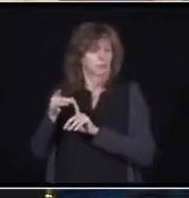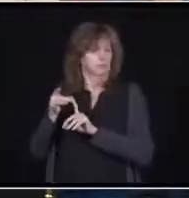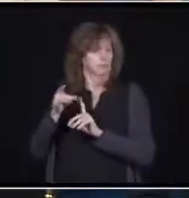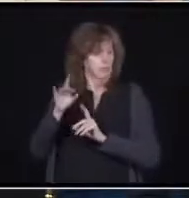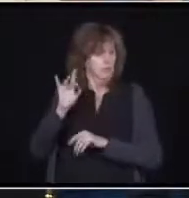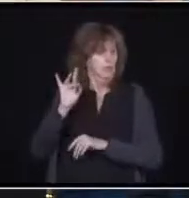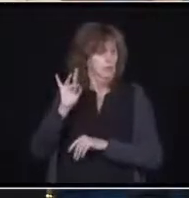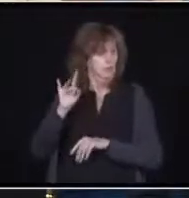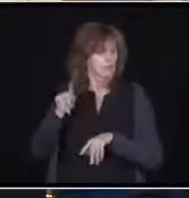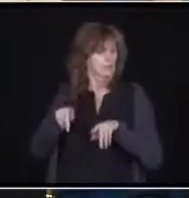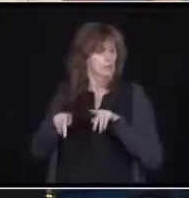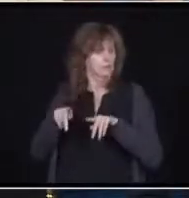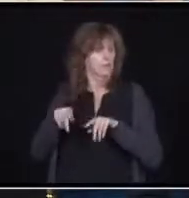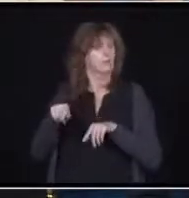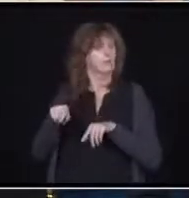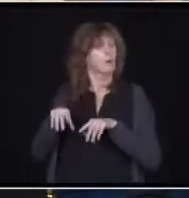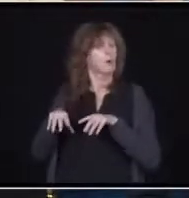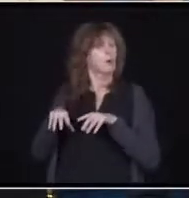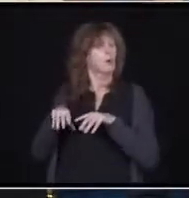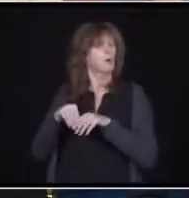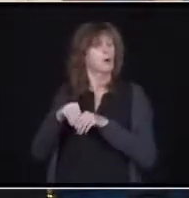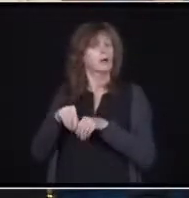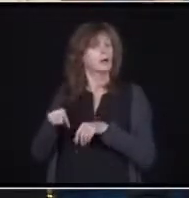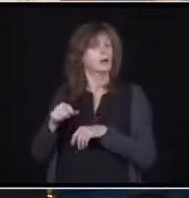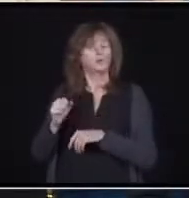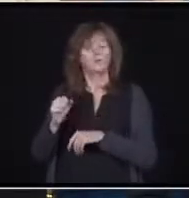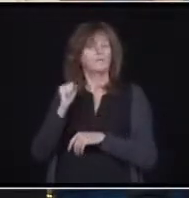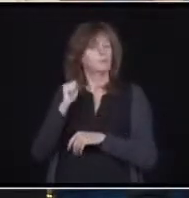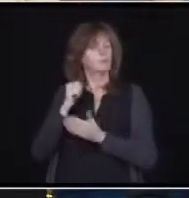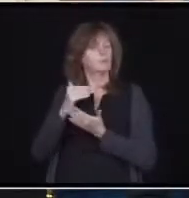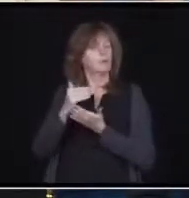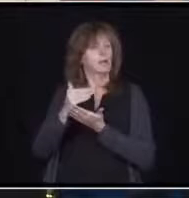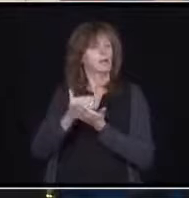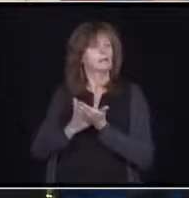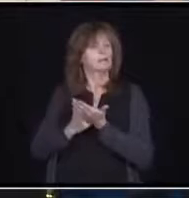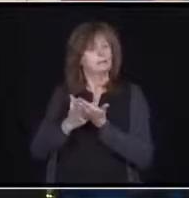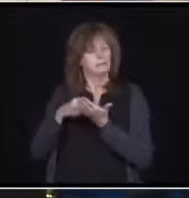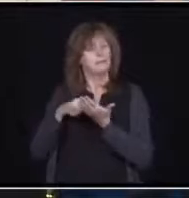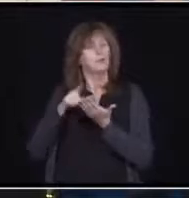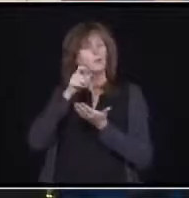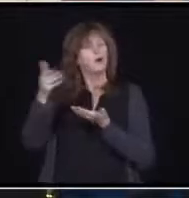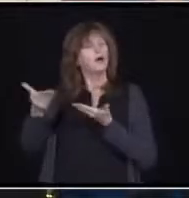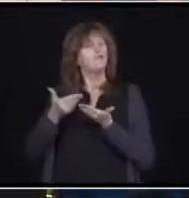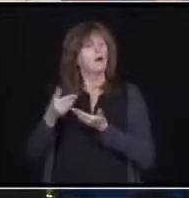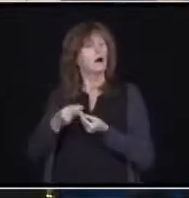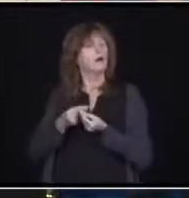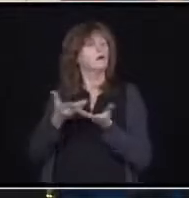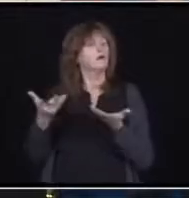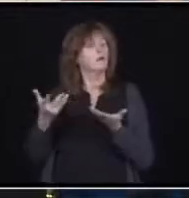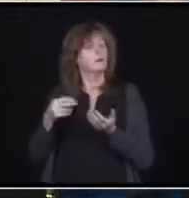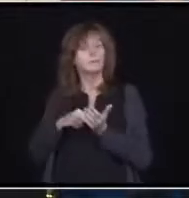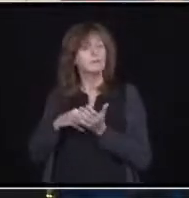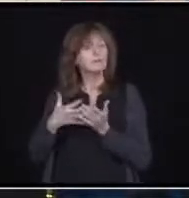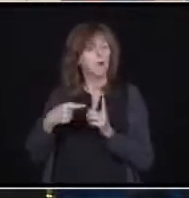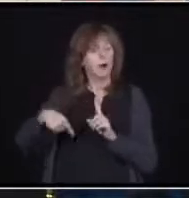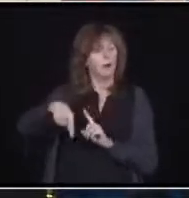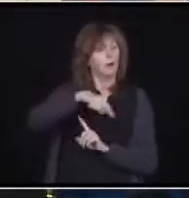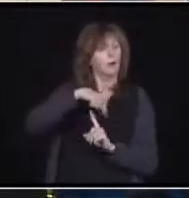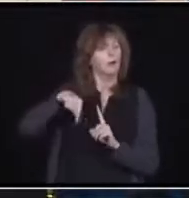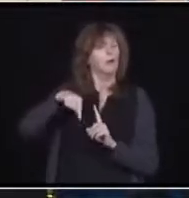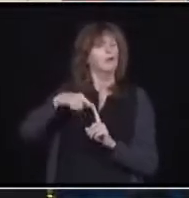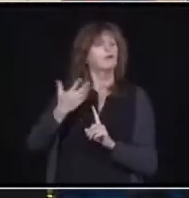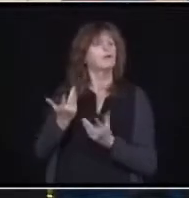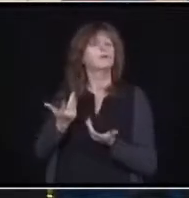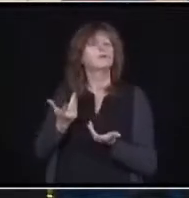guest list. So contact tracing isn't going to be possible. How do you crack down on things like this? And what's your response to this Oshawa wedding?